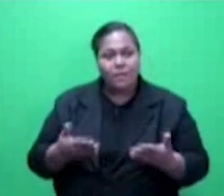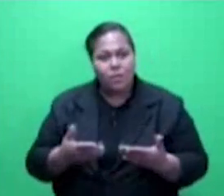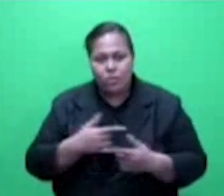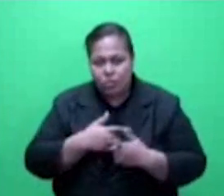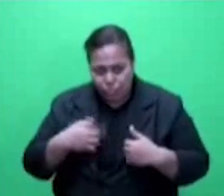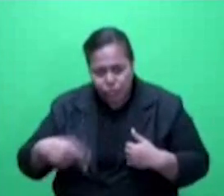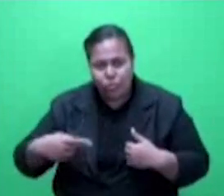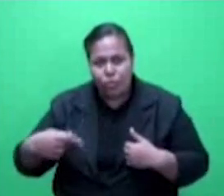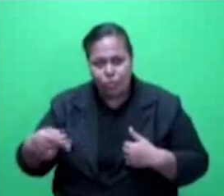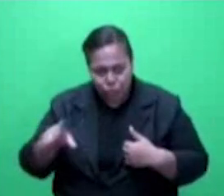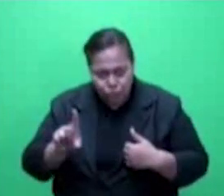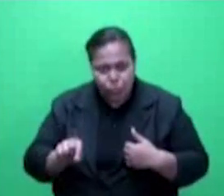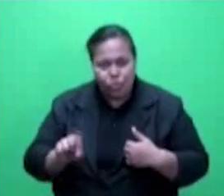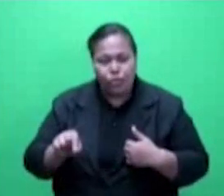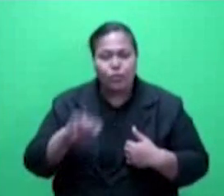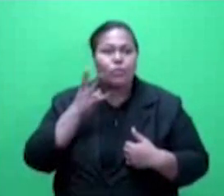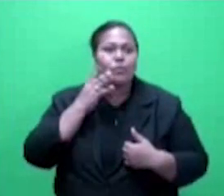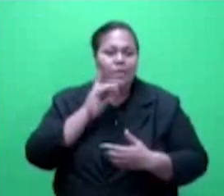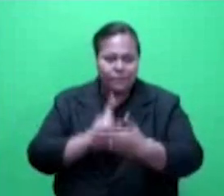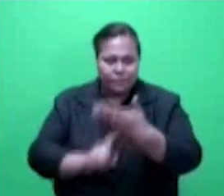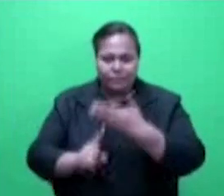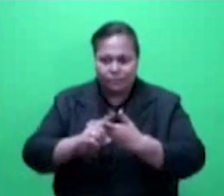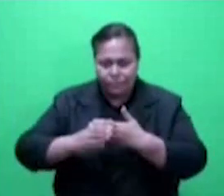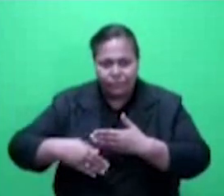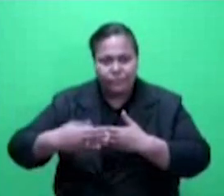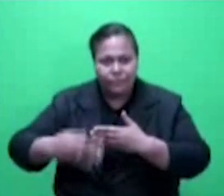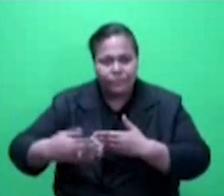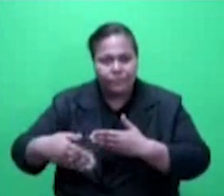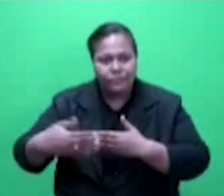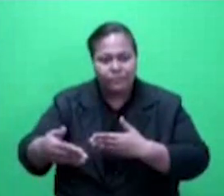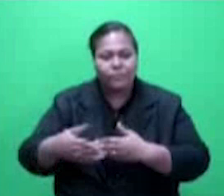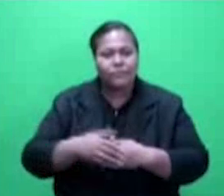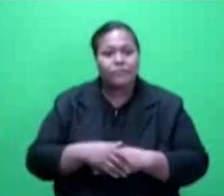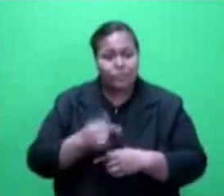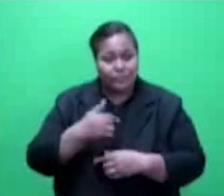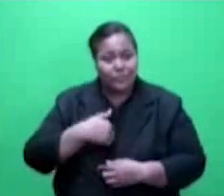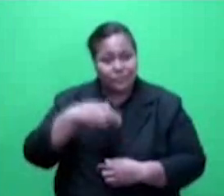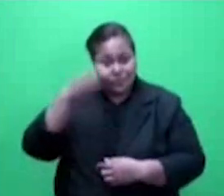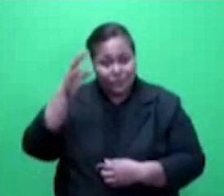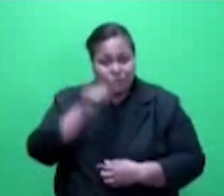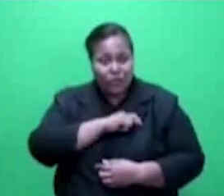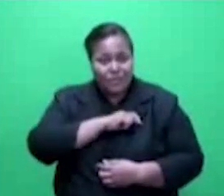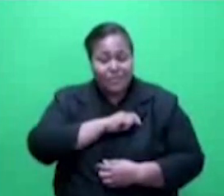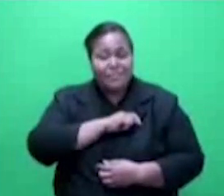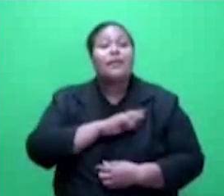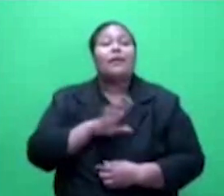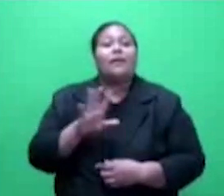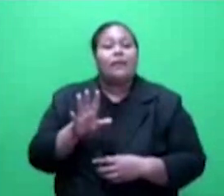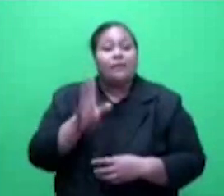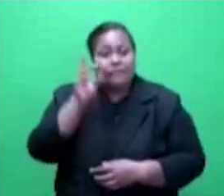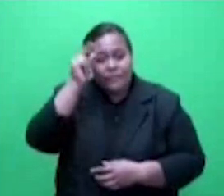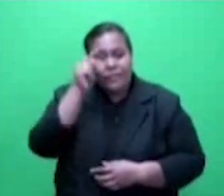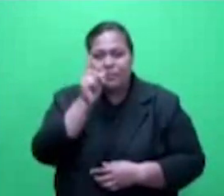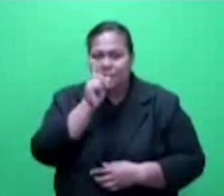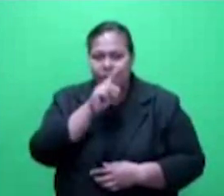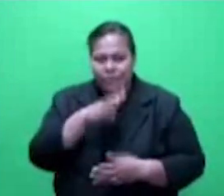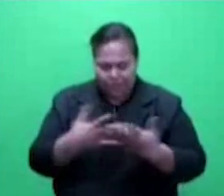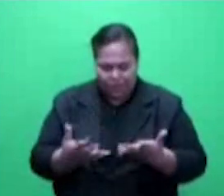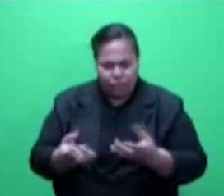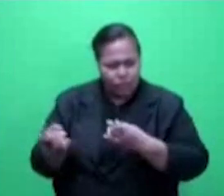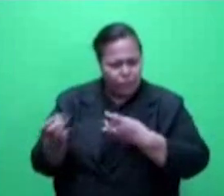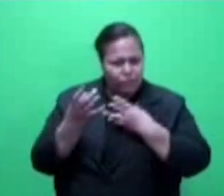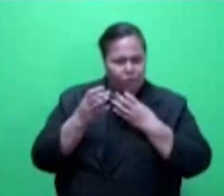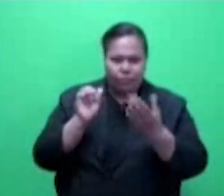as the situation unfolds. Mr. Speaker, I trust Fijians are well informed of the current economic situation.